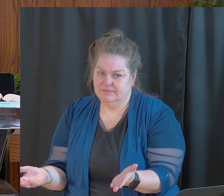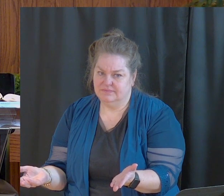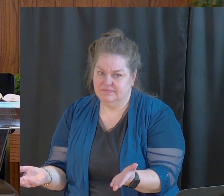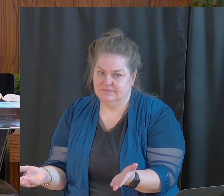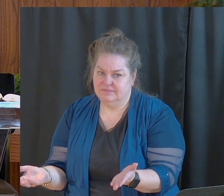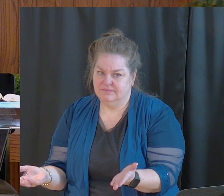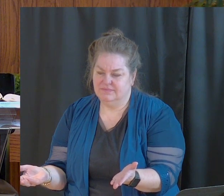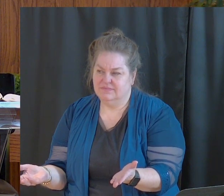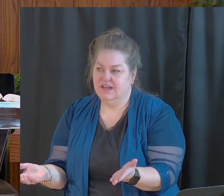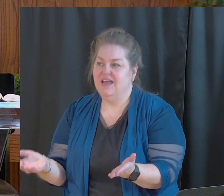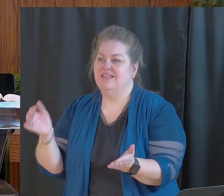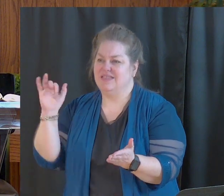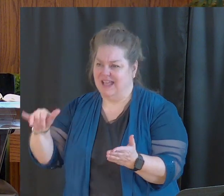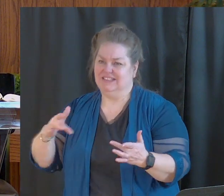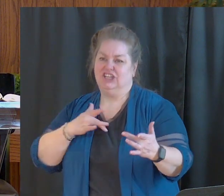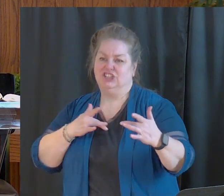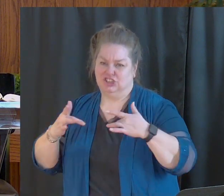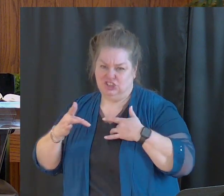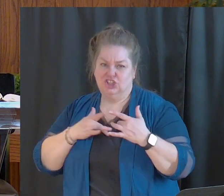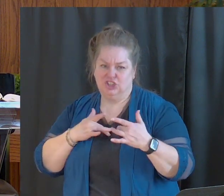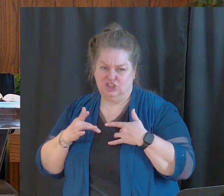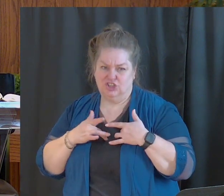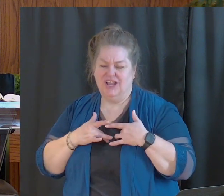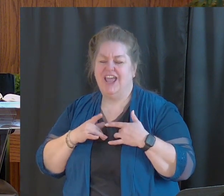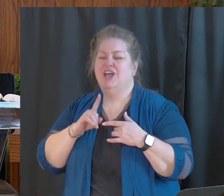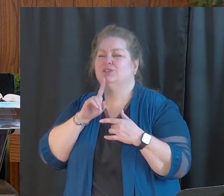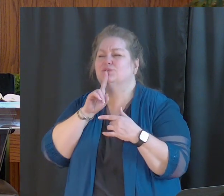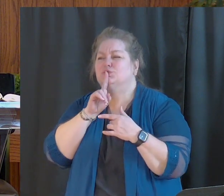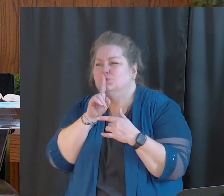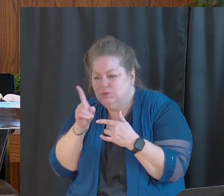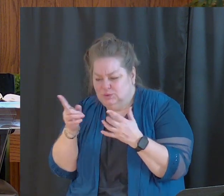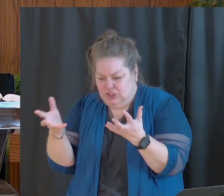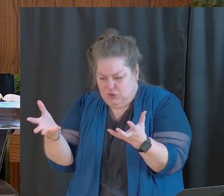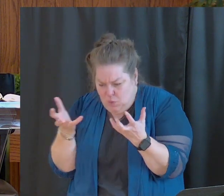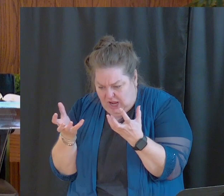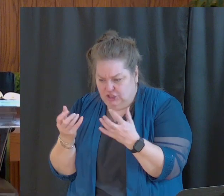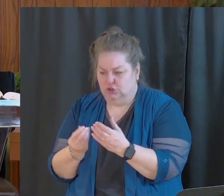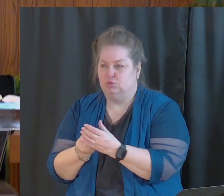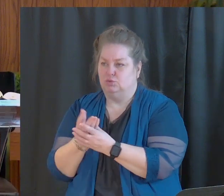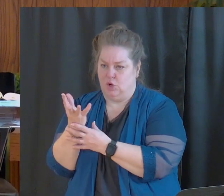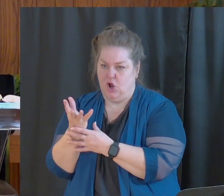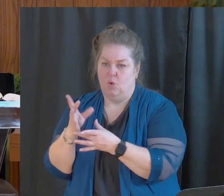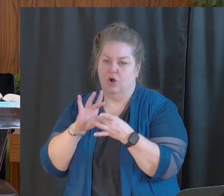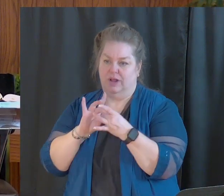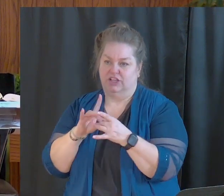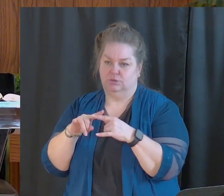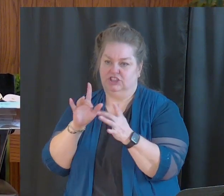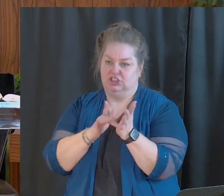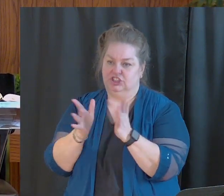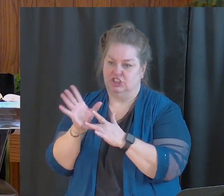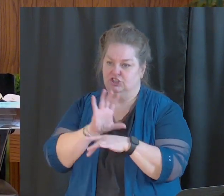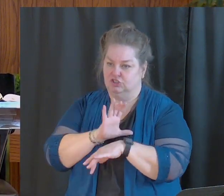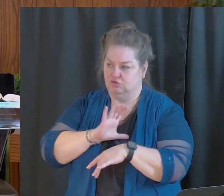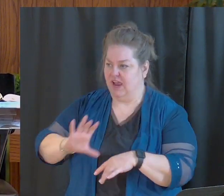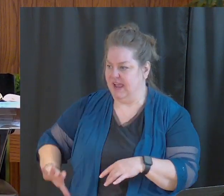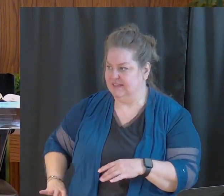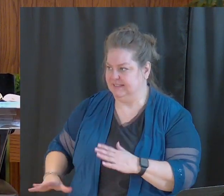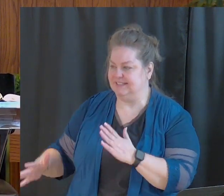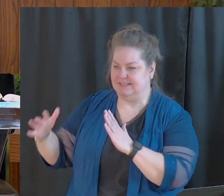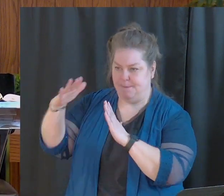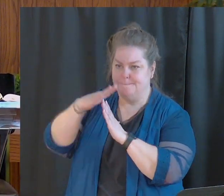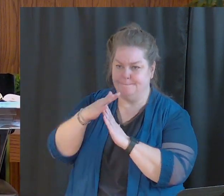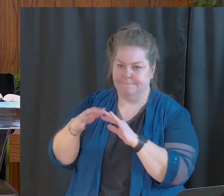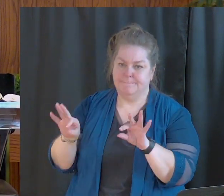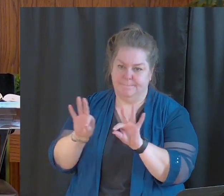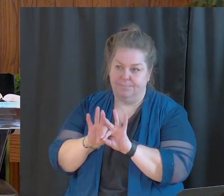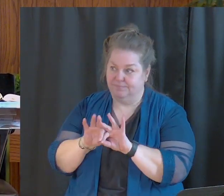that are concerned and truly want to grow in their relationship with Jesus Christ. Do you understand what I'm saying?